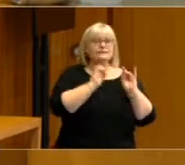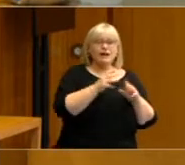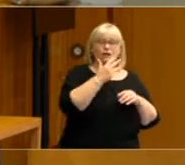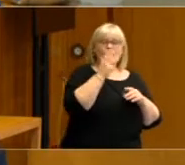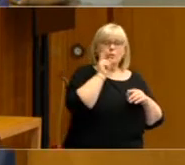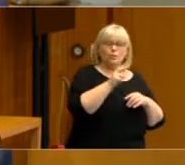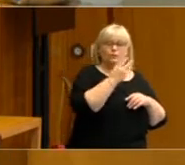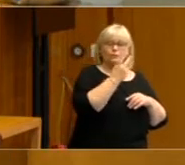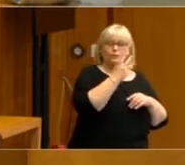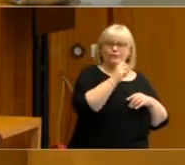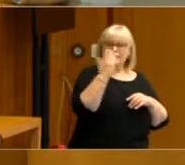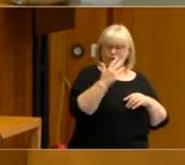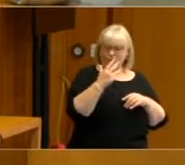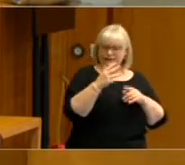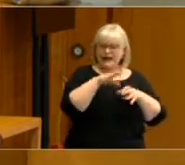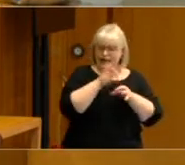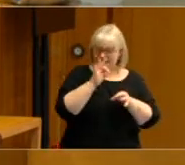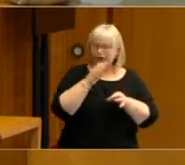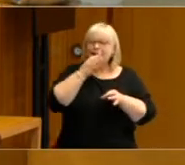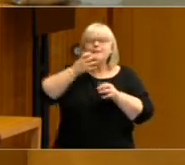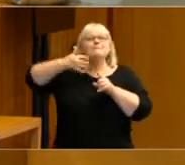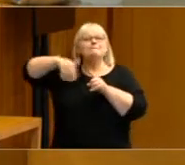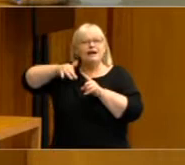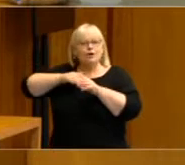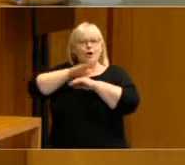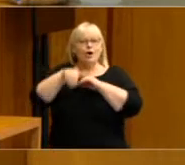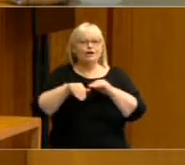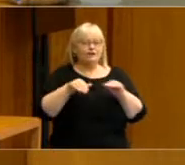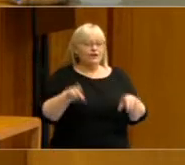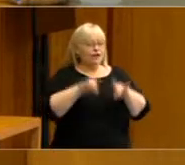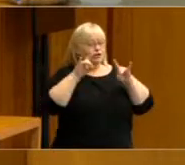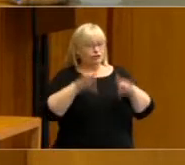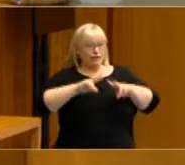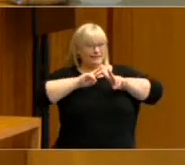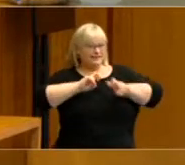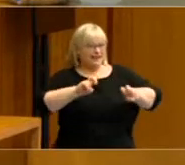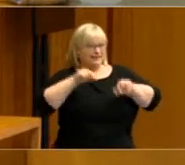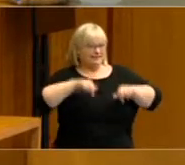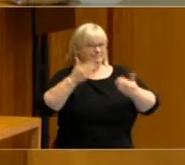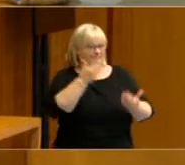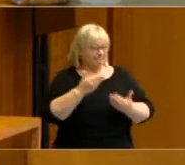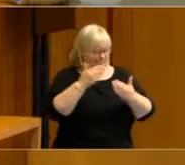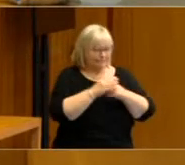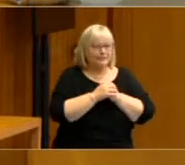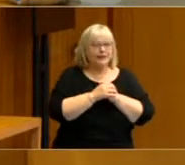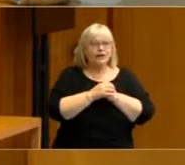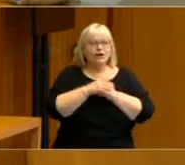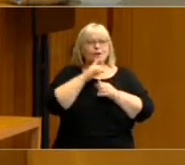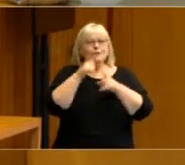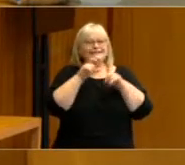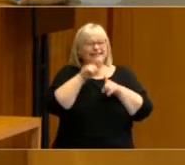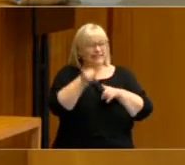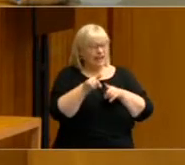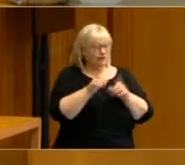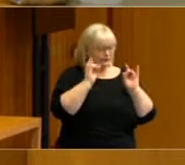election, just a bit of background about the Australian election study survey itself. We've been conducting it since